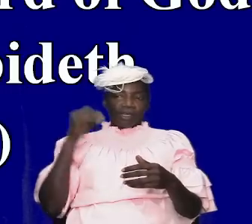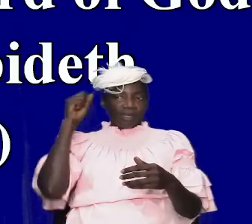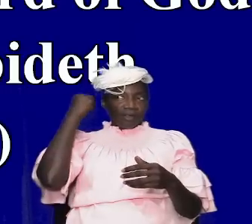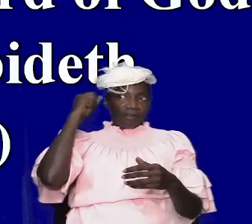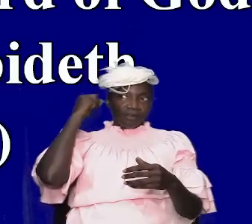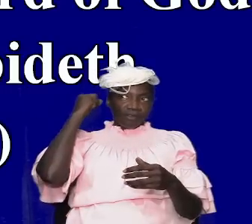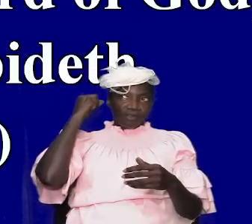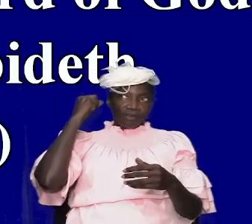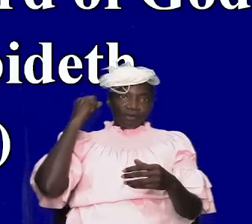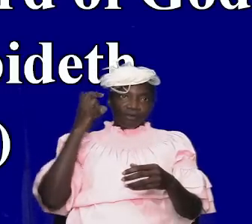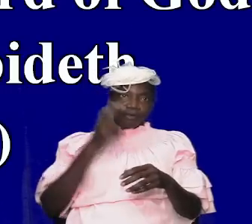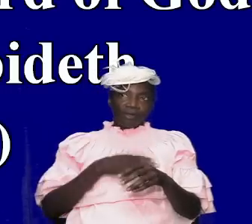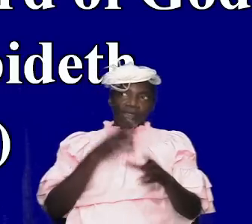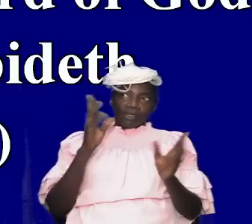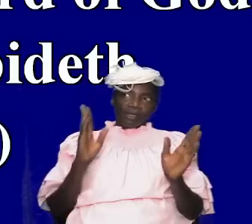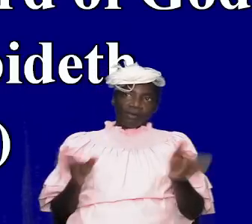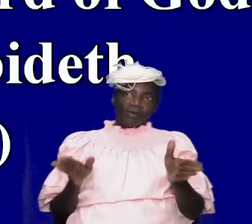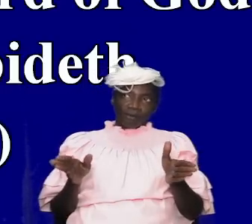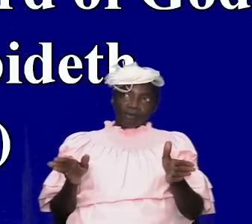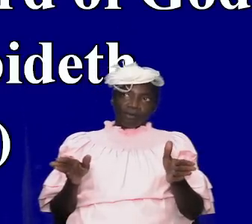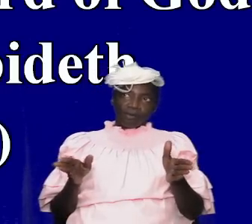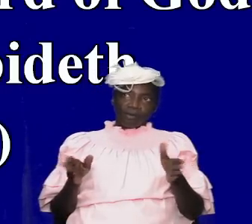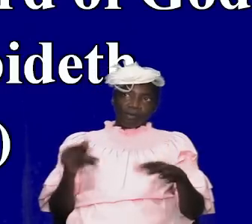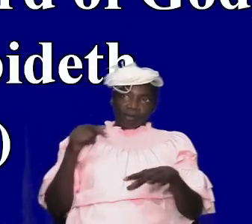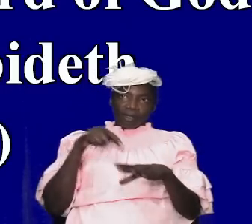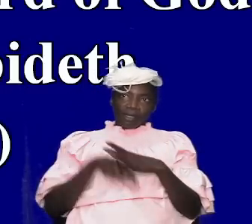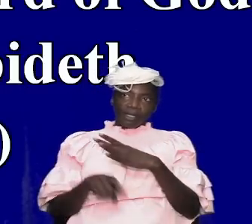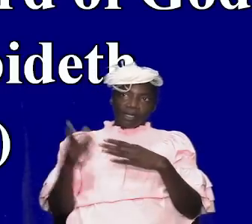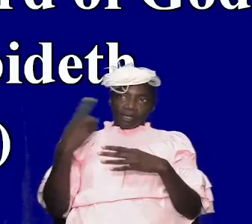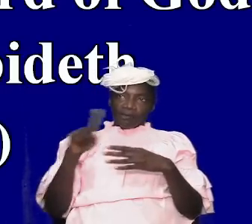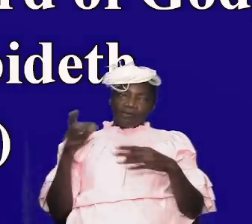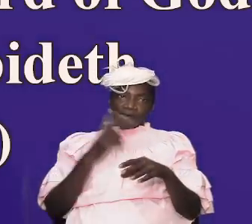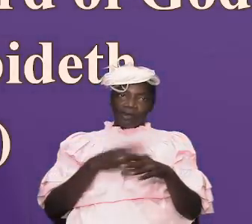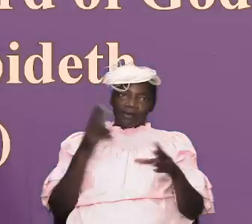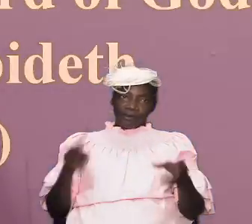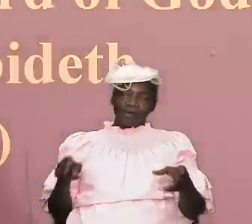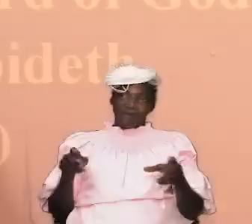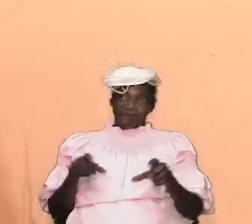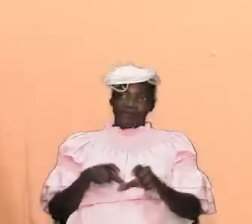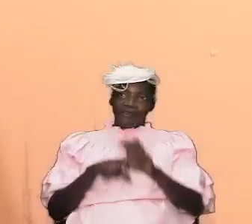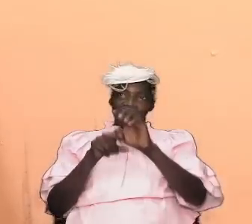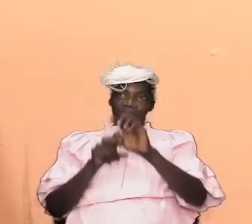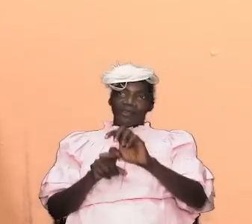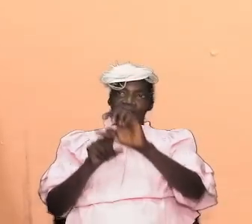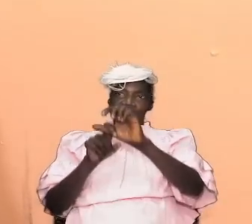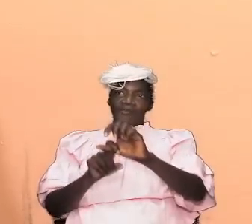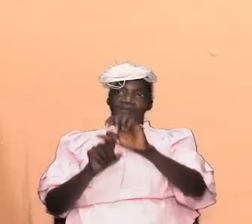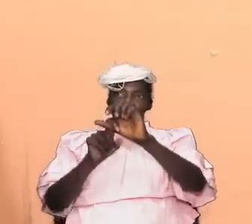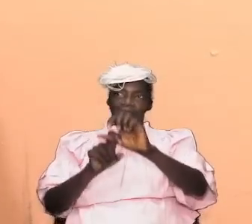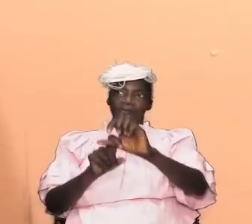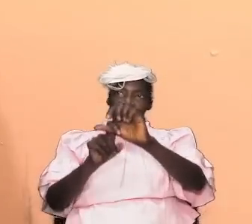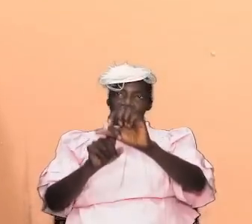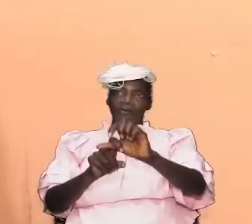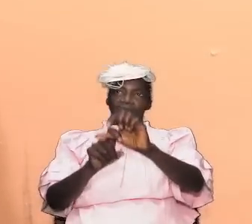rough but we are in for a rough ride we are in for